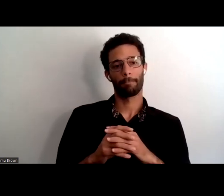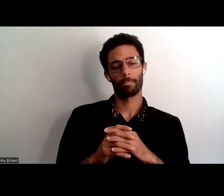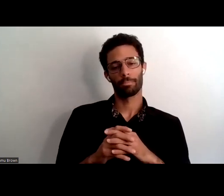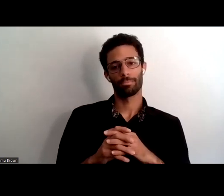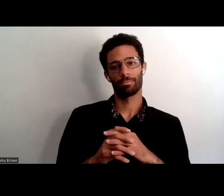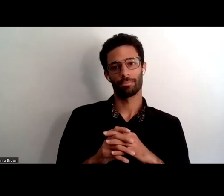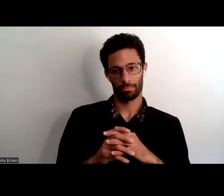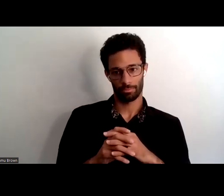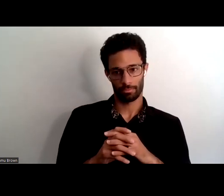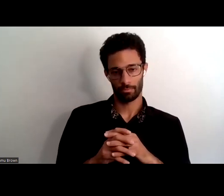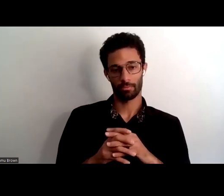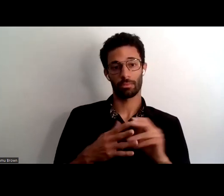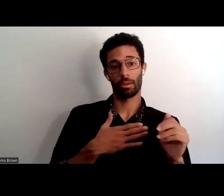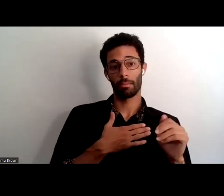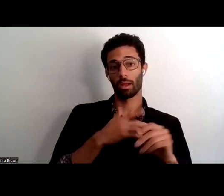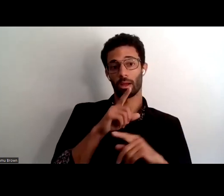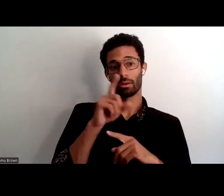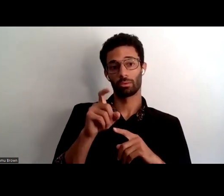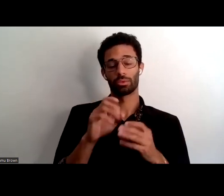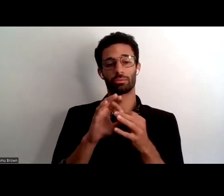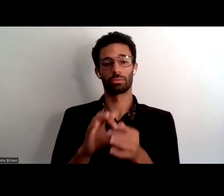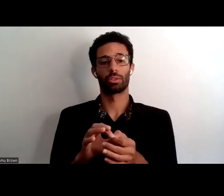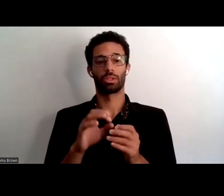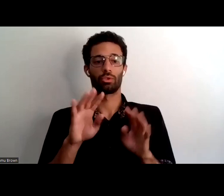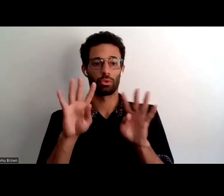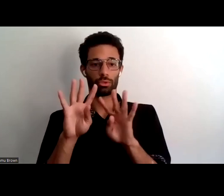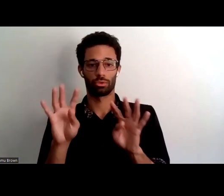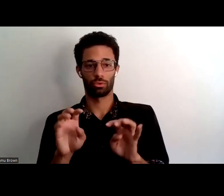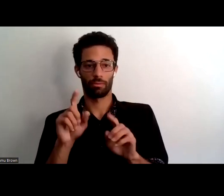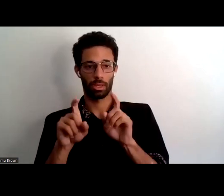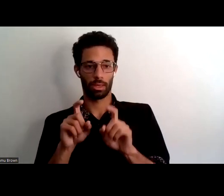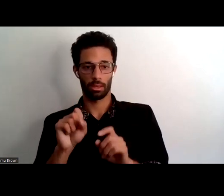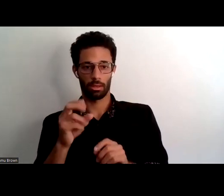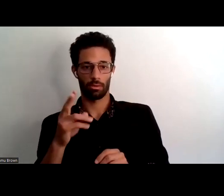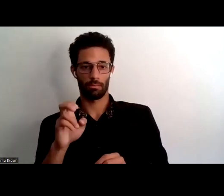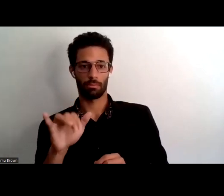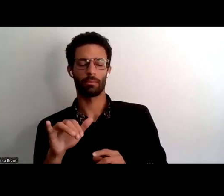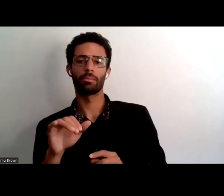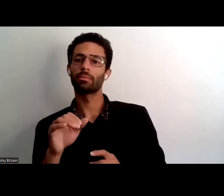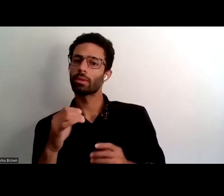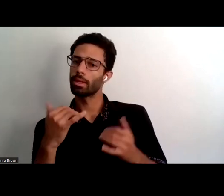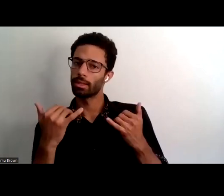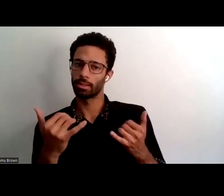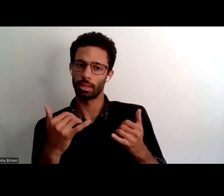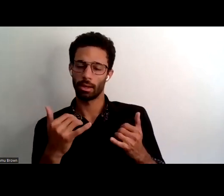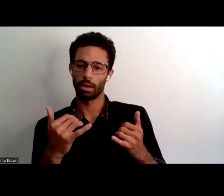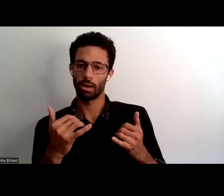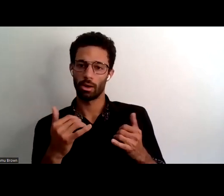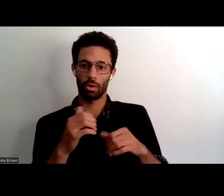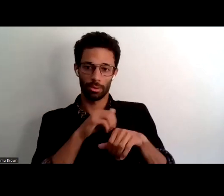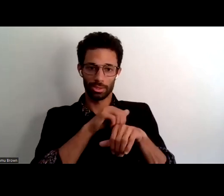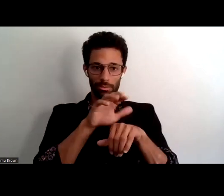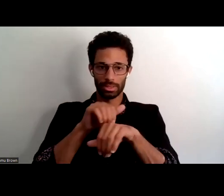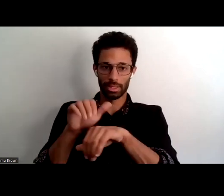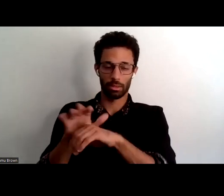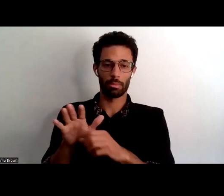okay my question was regarding the survey if it is now being uh sent out by our local